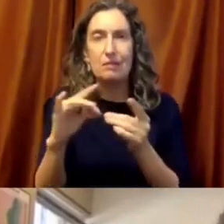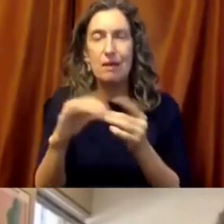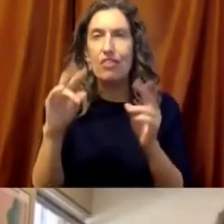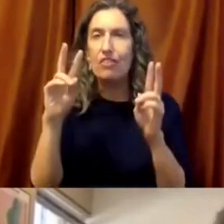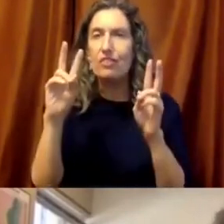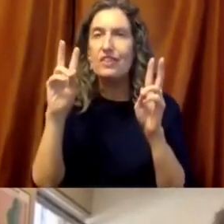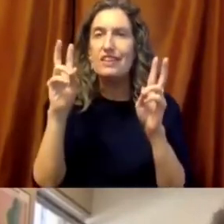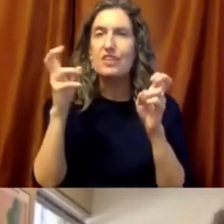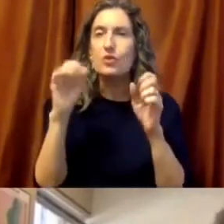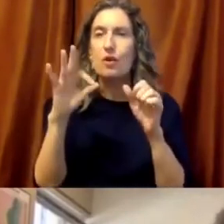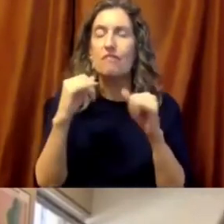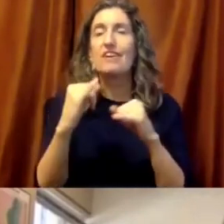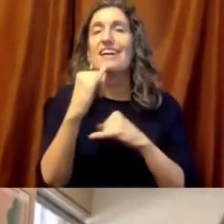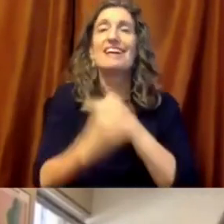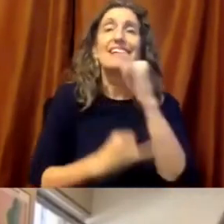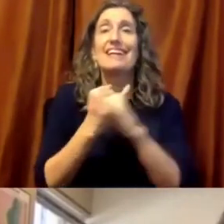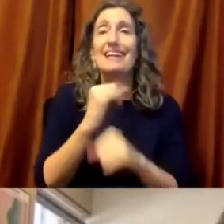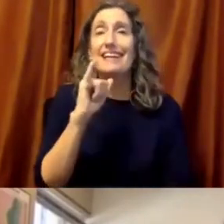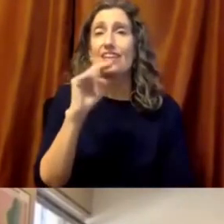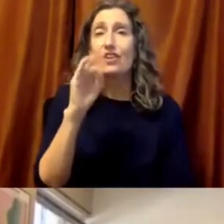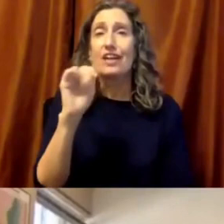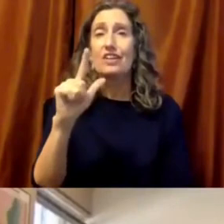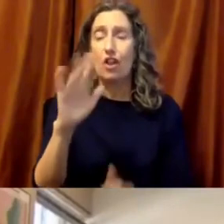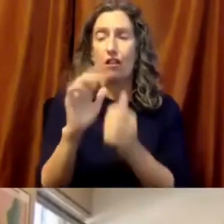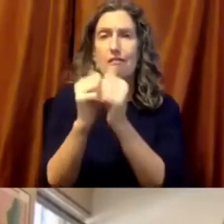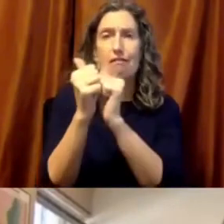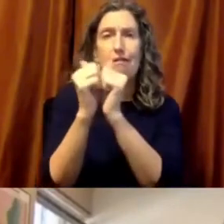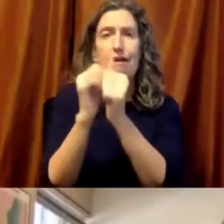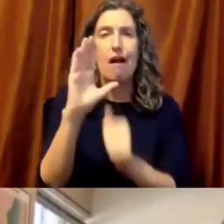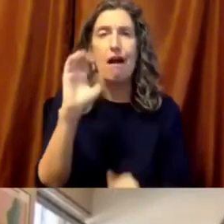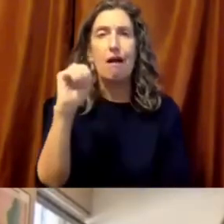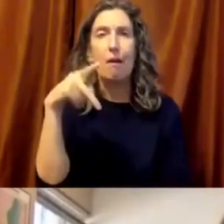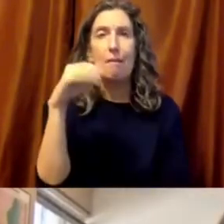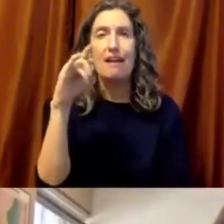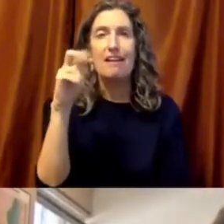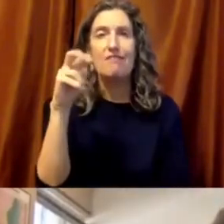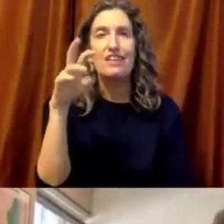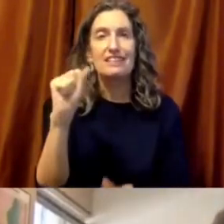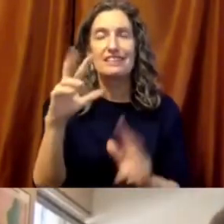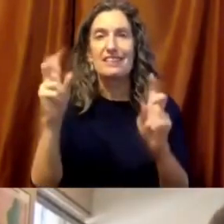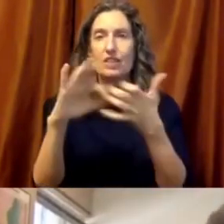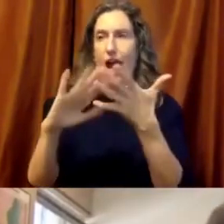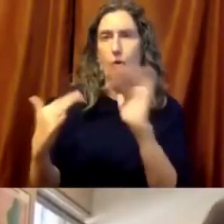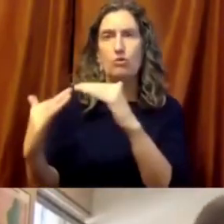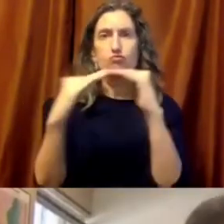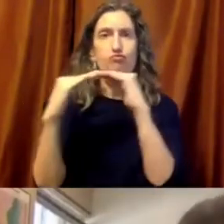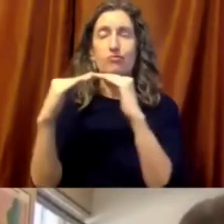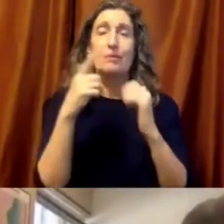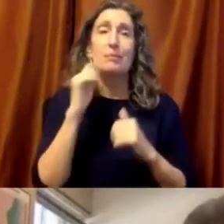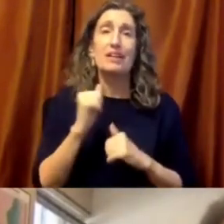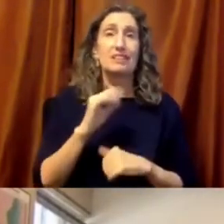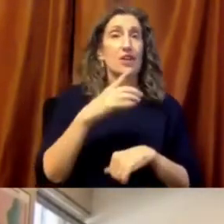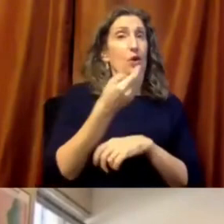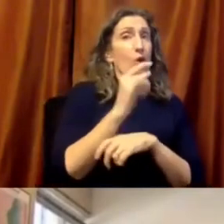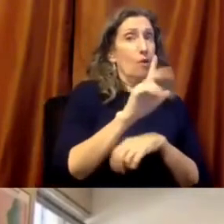question of international competitiveness, partly because global Minnesota is always thinking about connecting Minnesotans to the